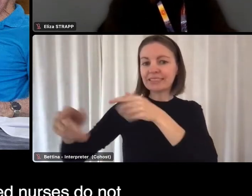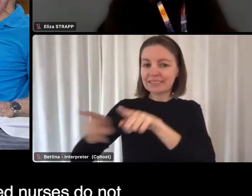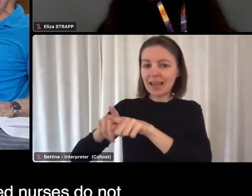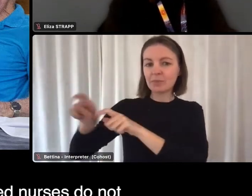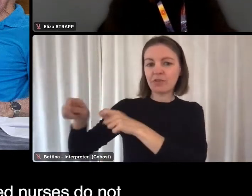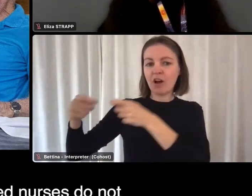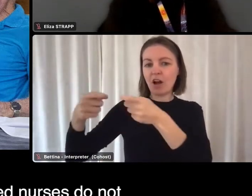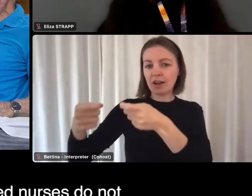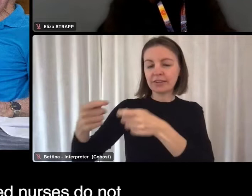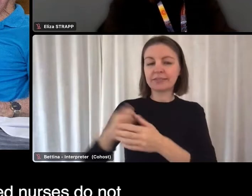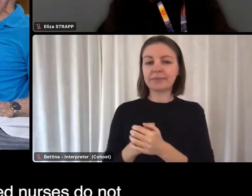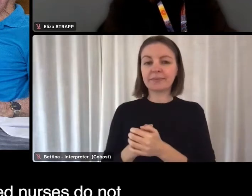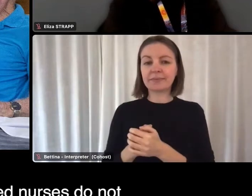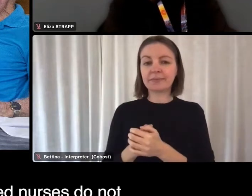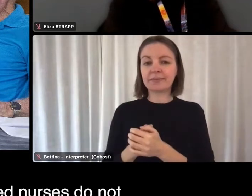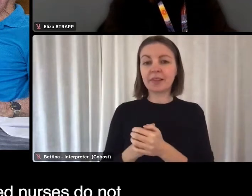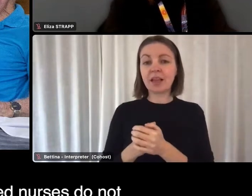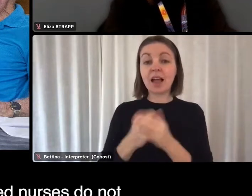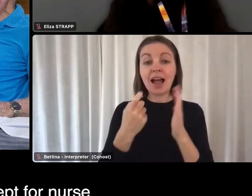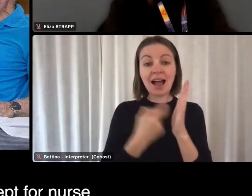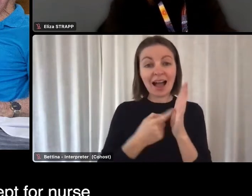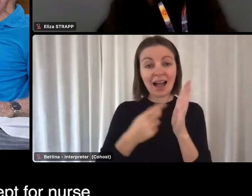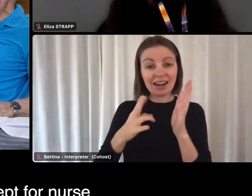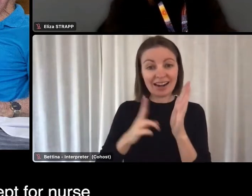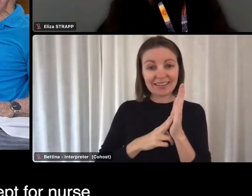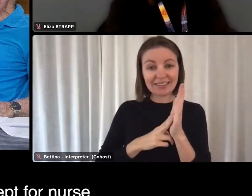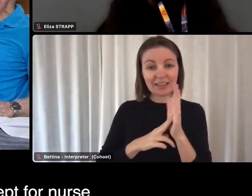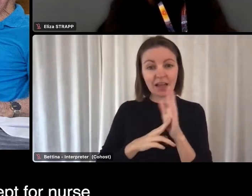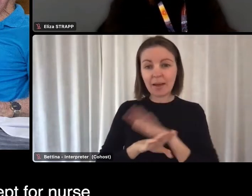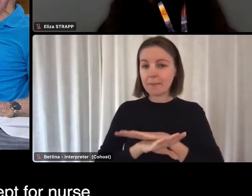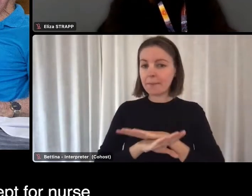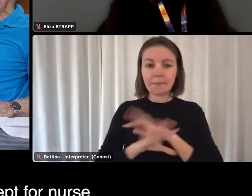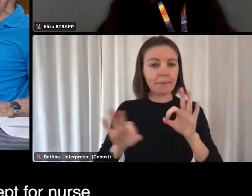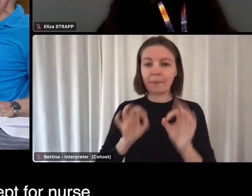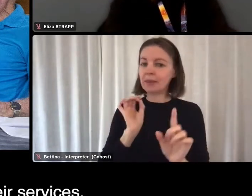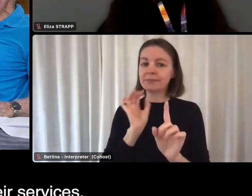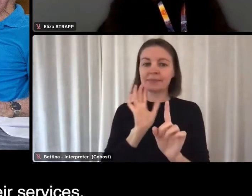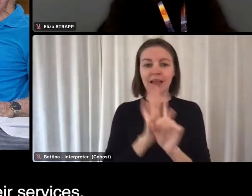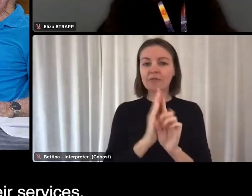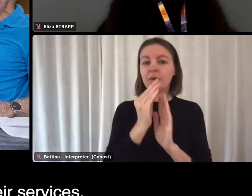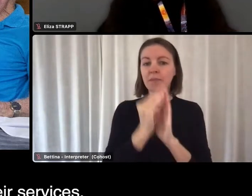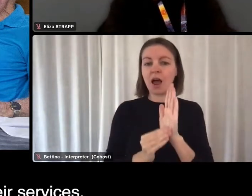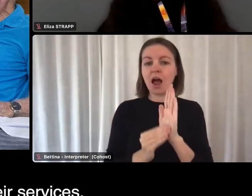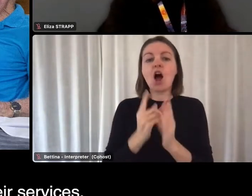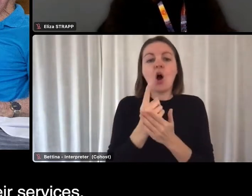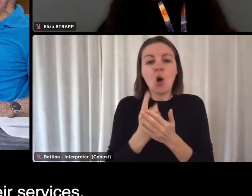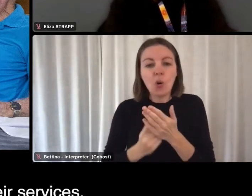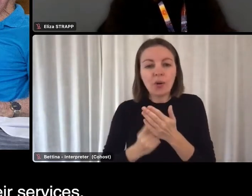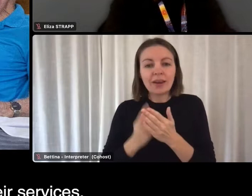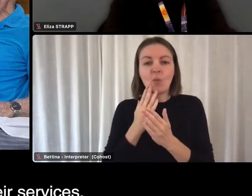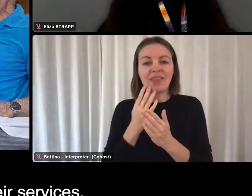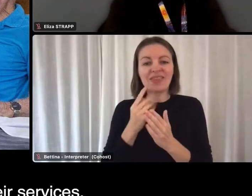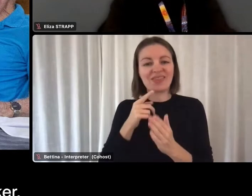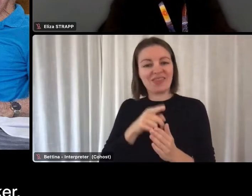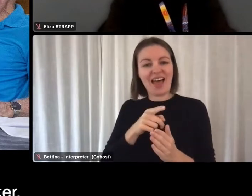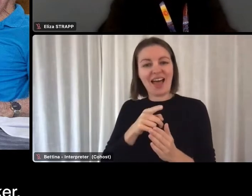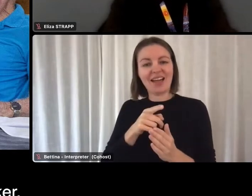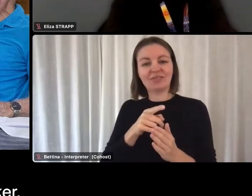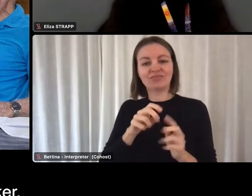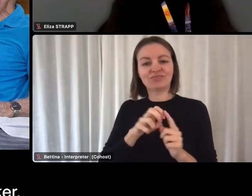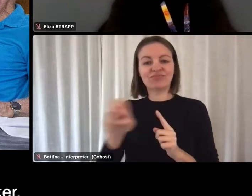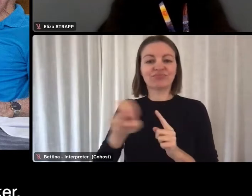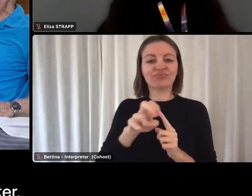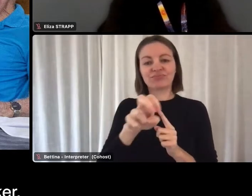earlier, registered nurses do not apply on behalf except for nurse practitioners who contract their services. They